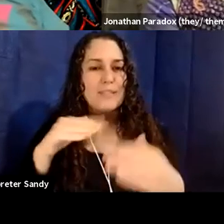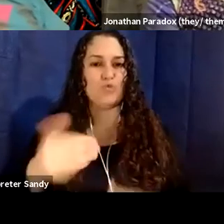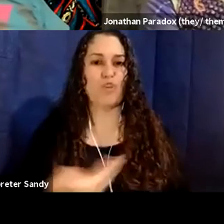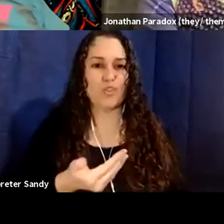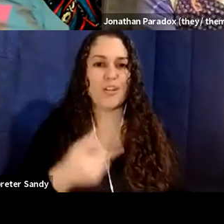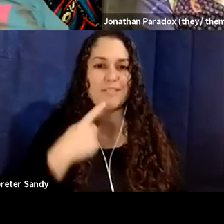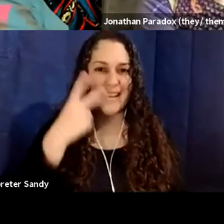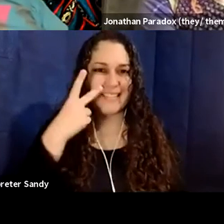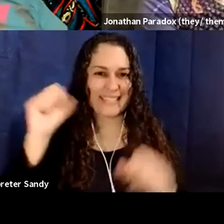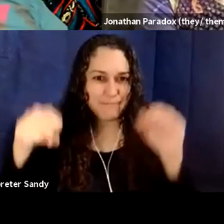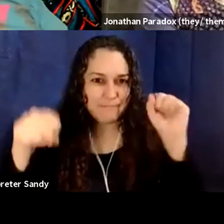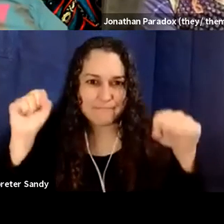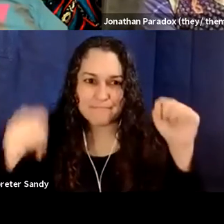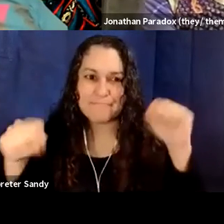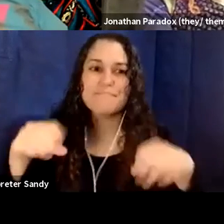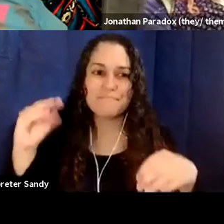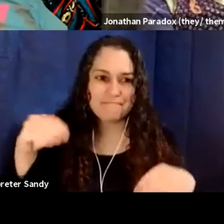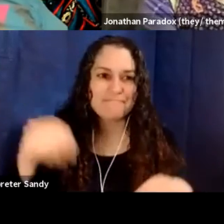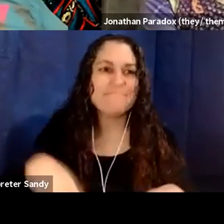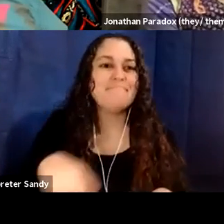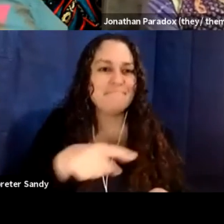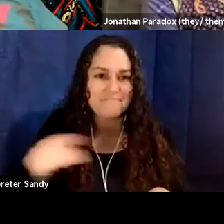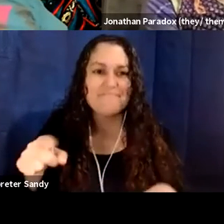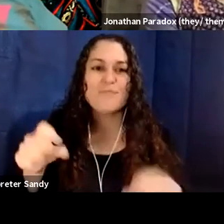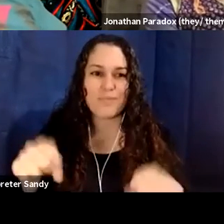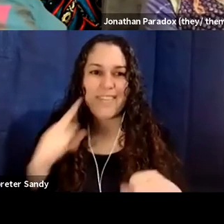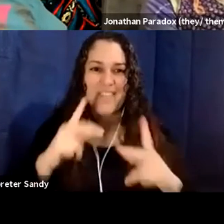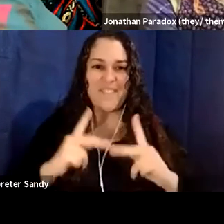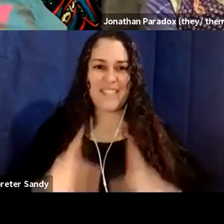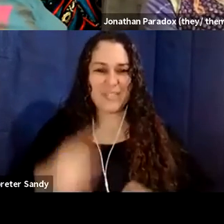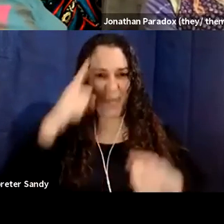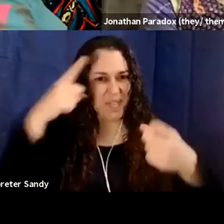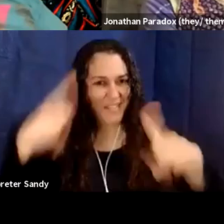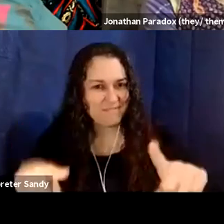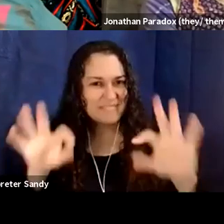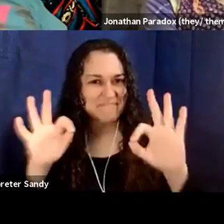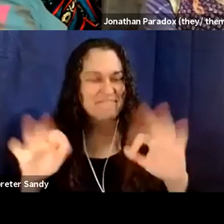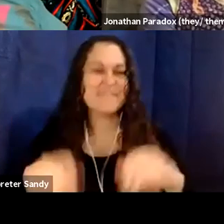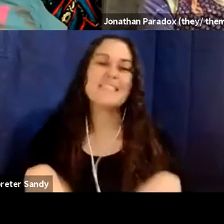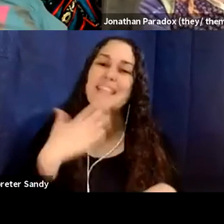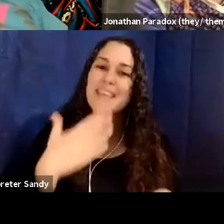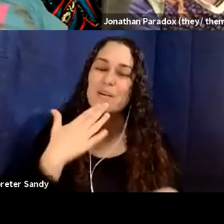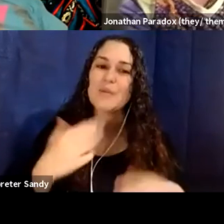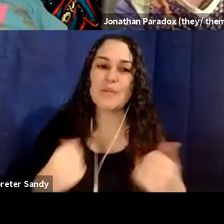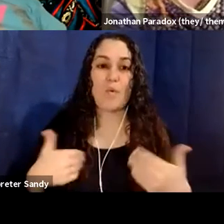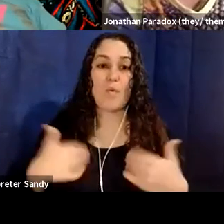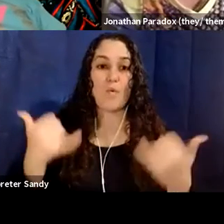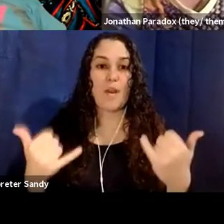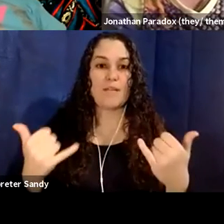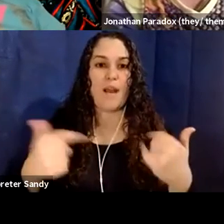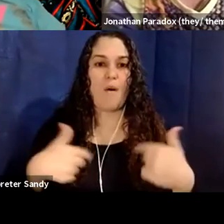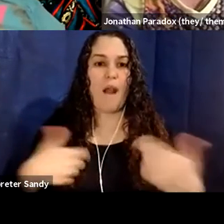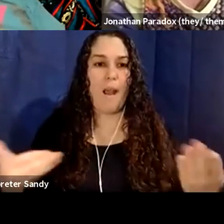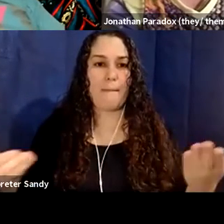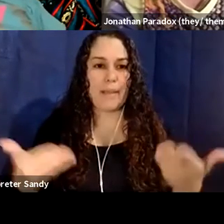I see head nods. I see folks giving me physical affirmation. Thank you so much. So, um, I'm sitting here. I am, um,